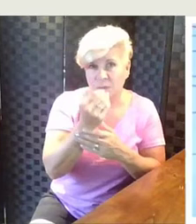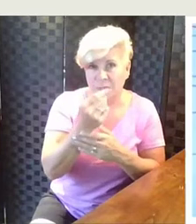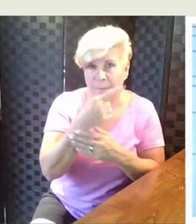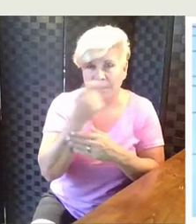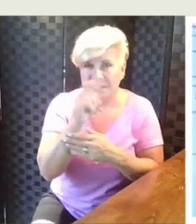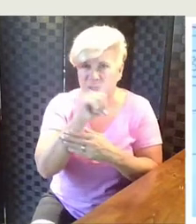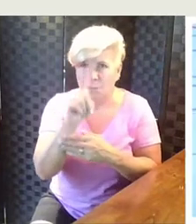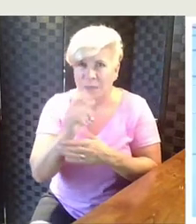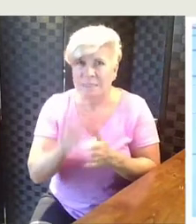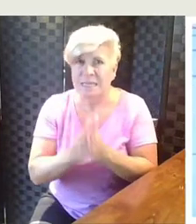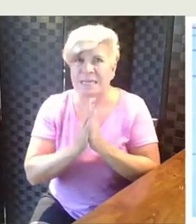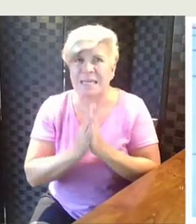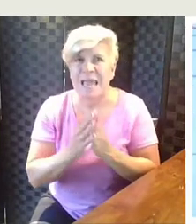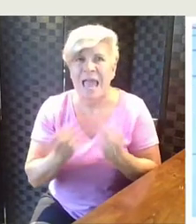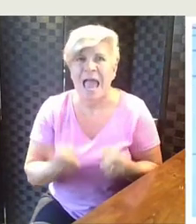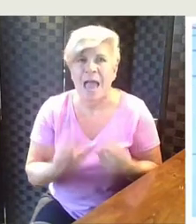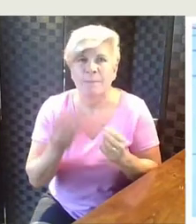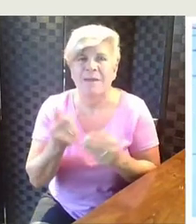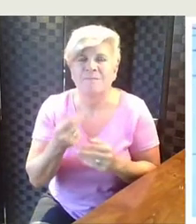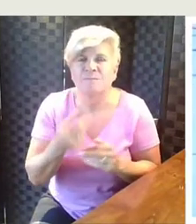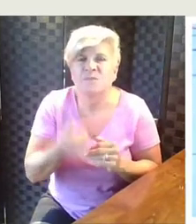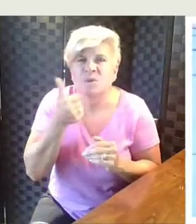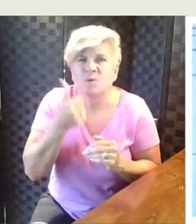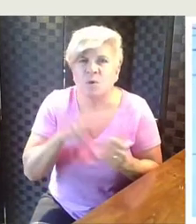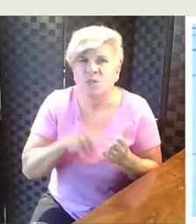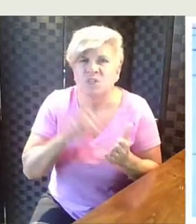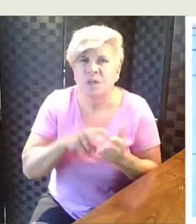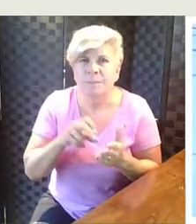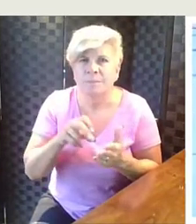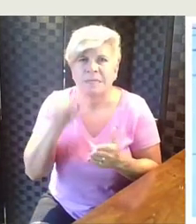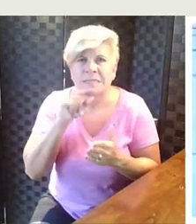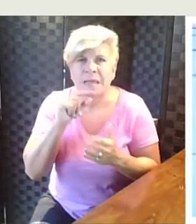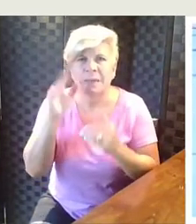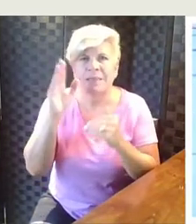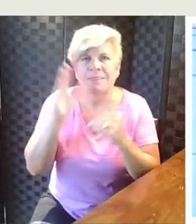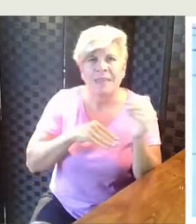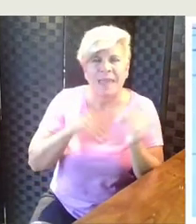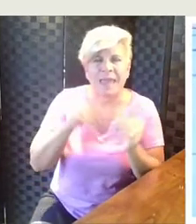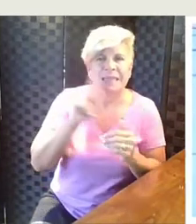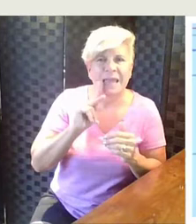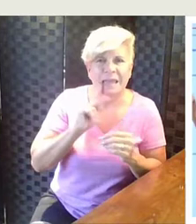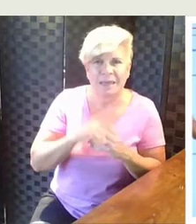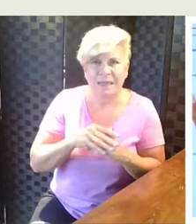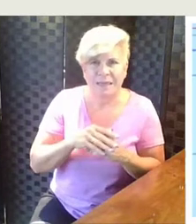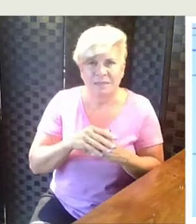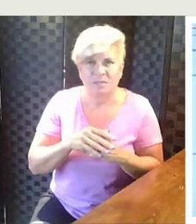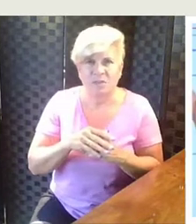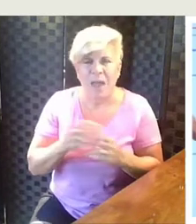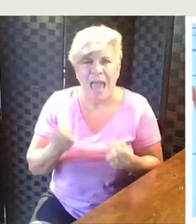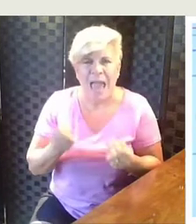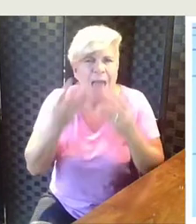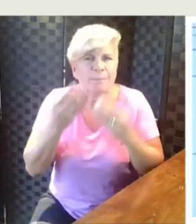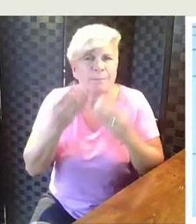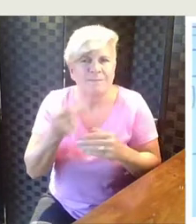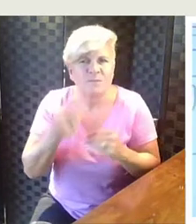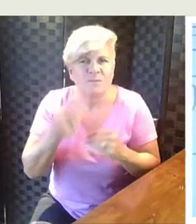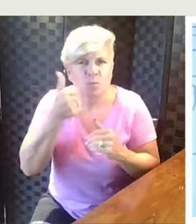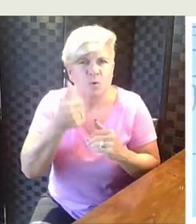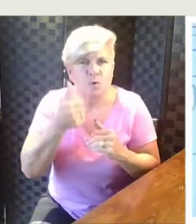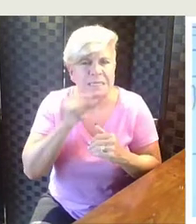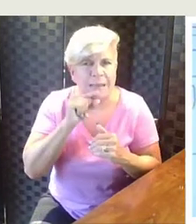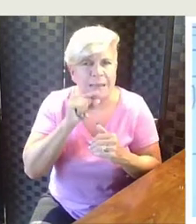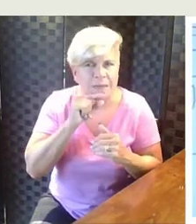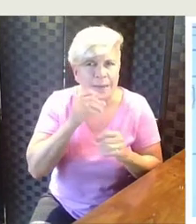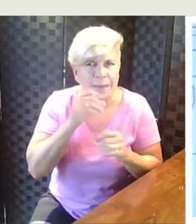Because our question asks us how many fewer jumps did Gabby make than Kylie? So we want to know how many fewer Gabby